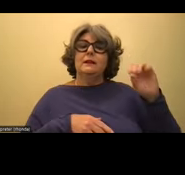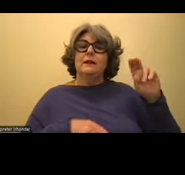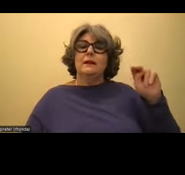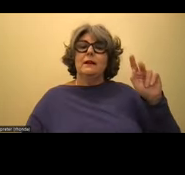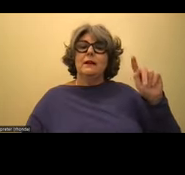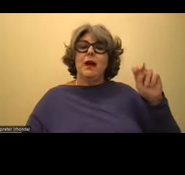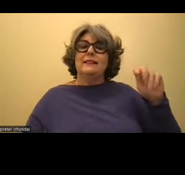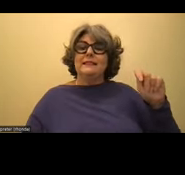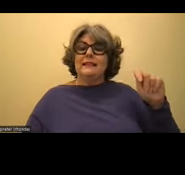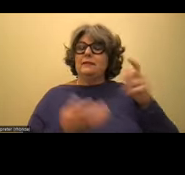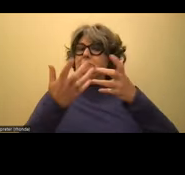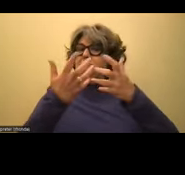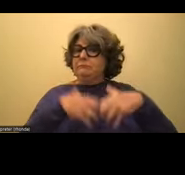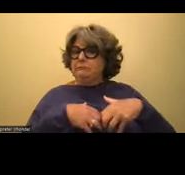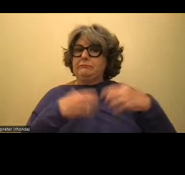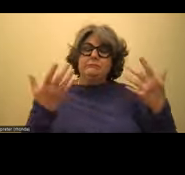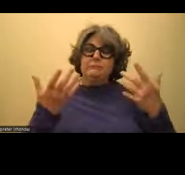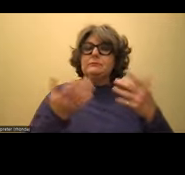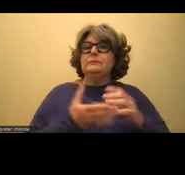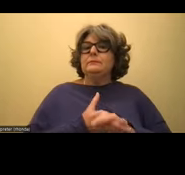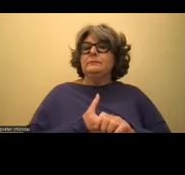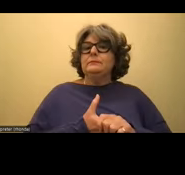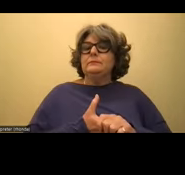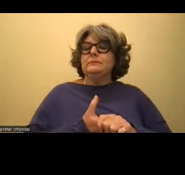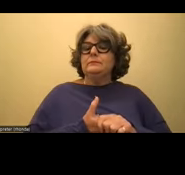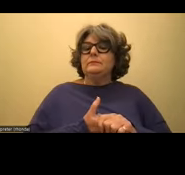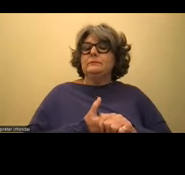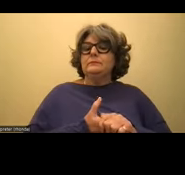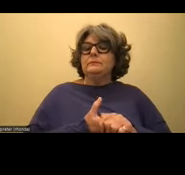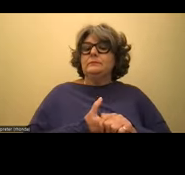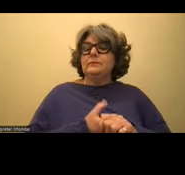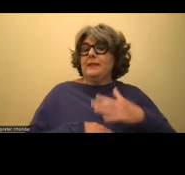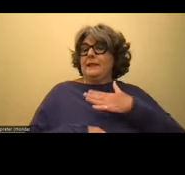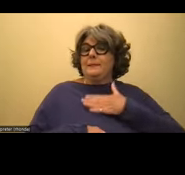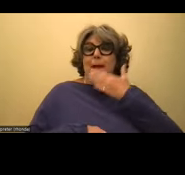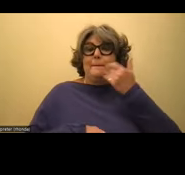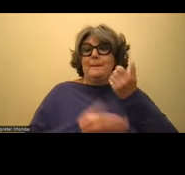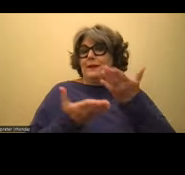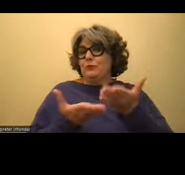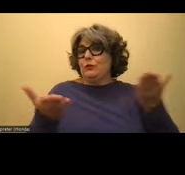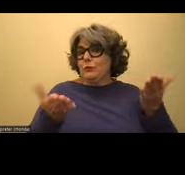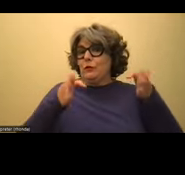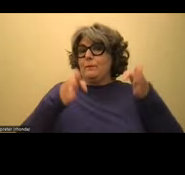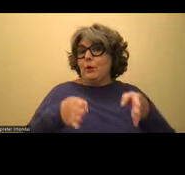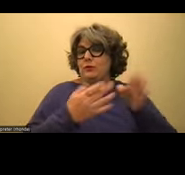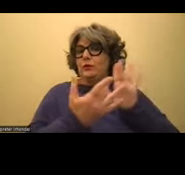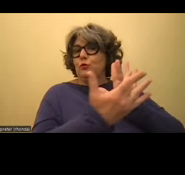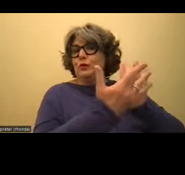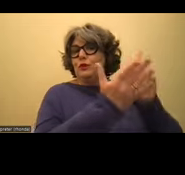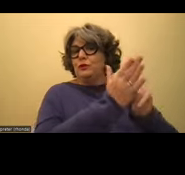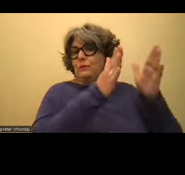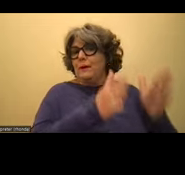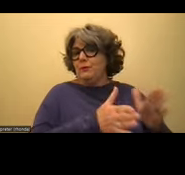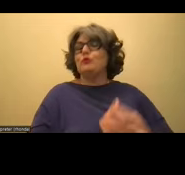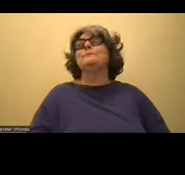and kind of put them together that way, that would be my best resource for someone who wanted to connect a